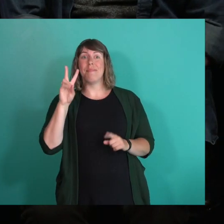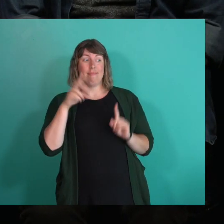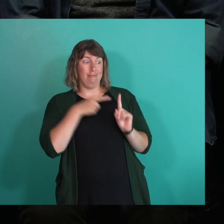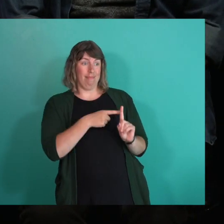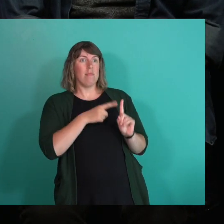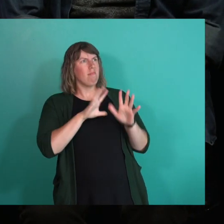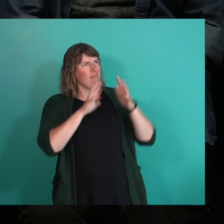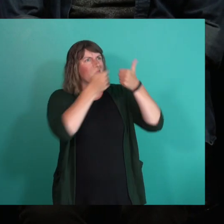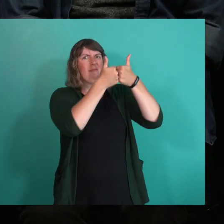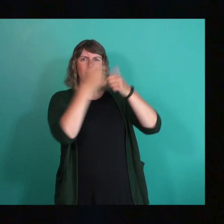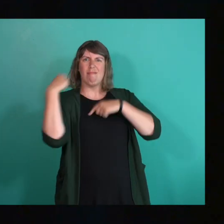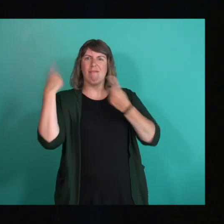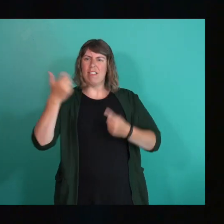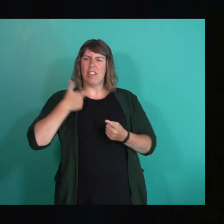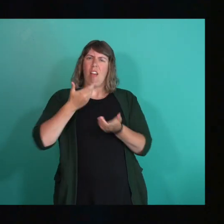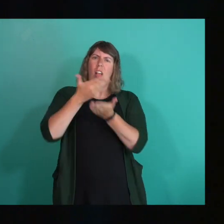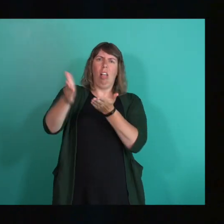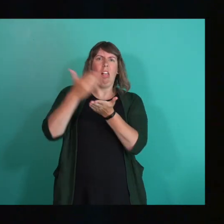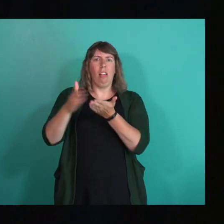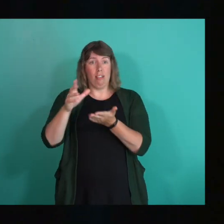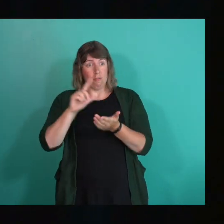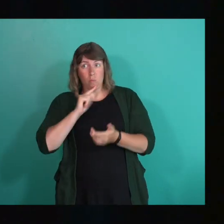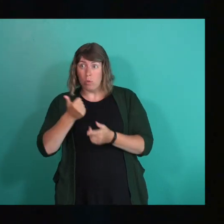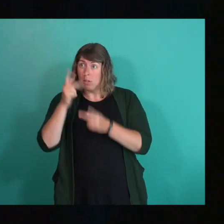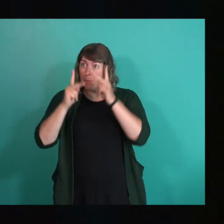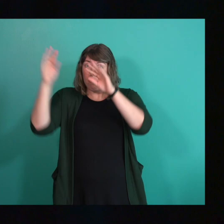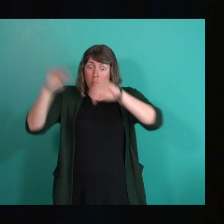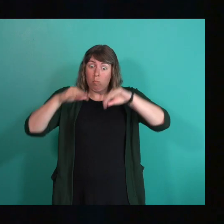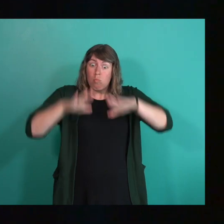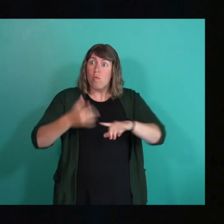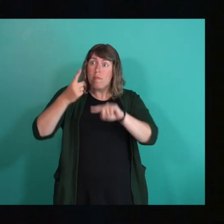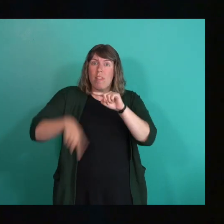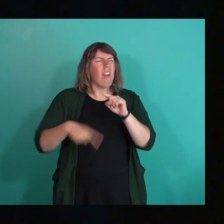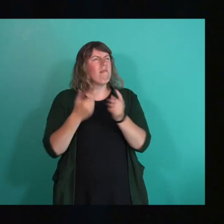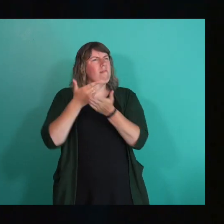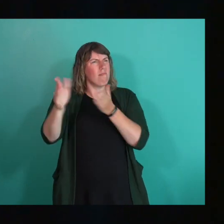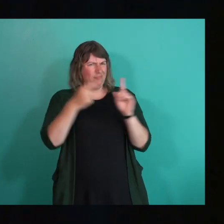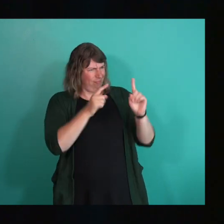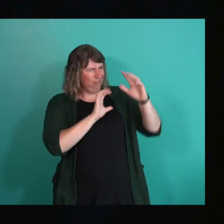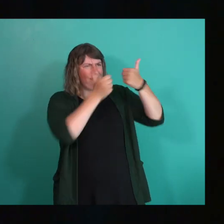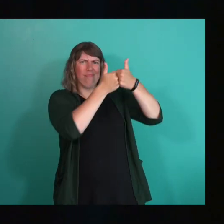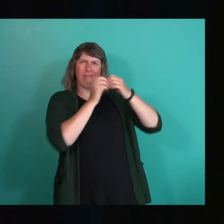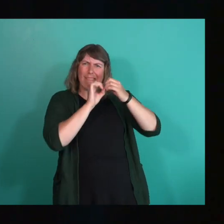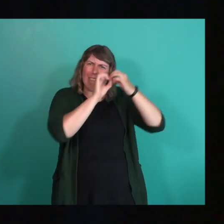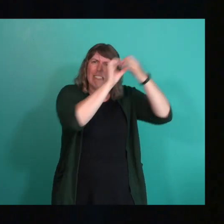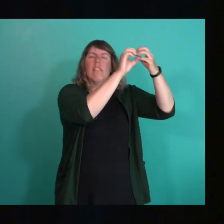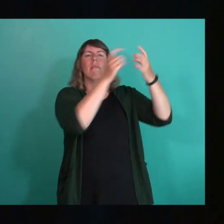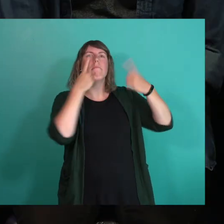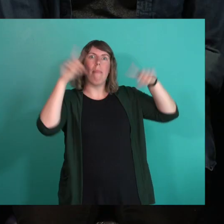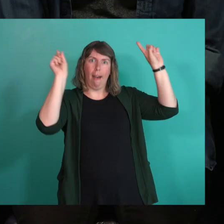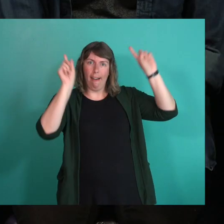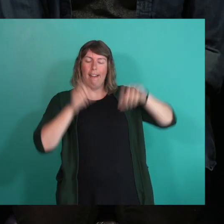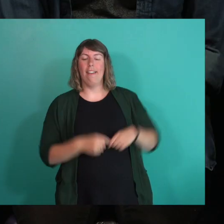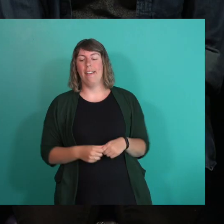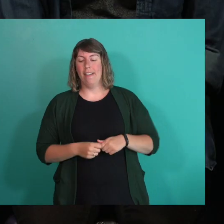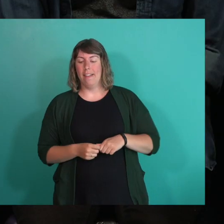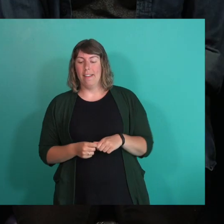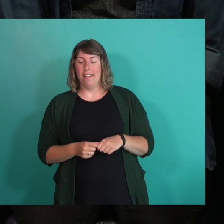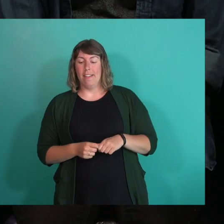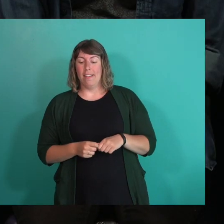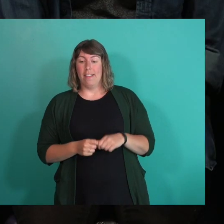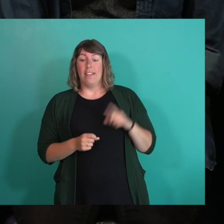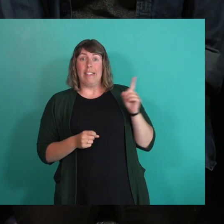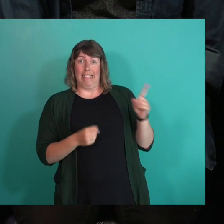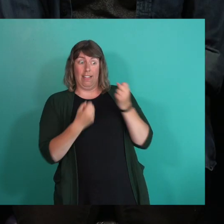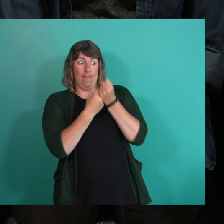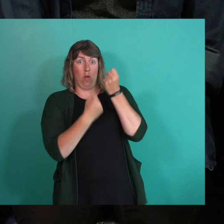challenged Canada's exclusion of same-sex relationships from family sponsorship in federal court. And as one of the